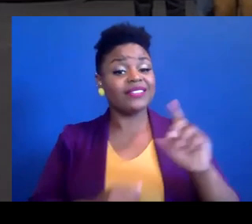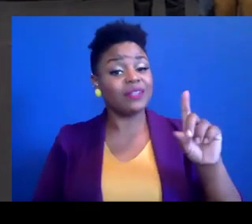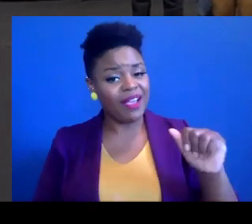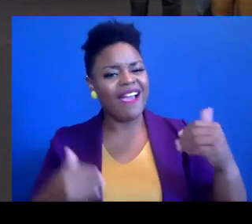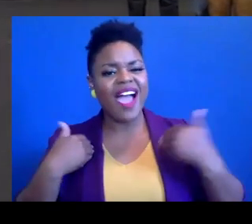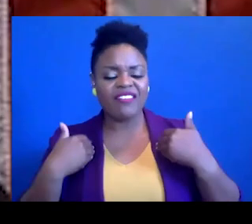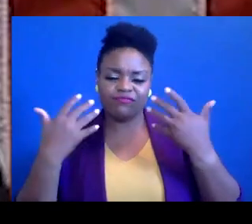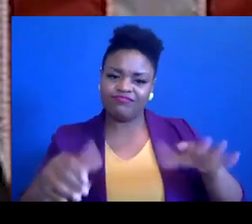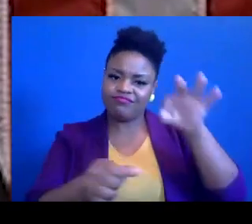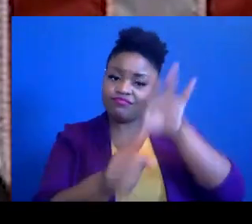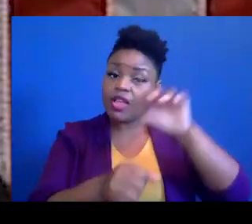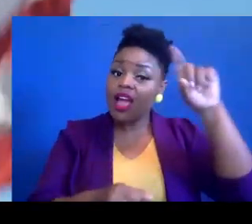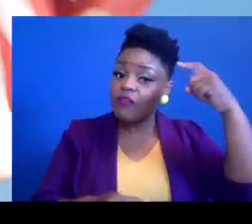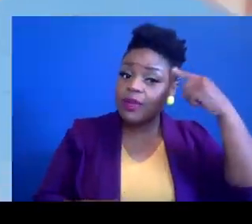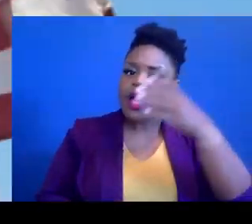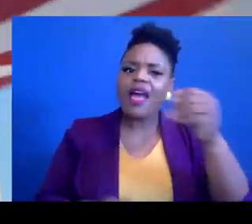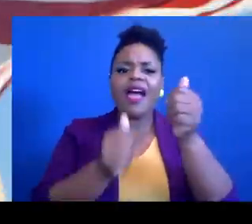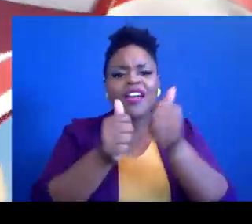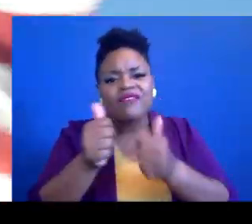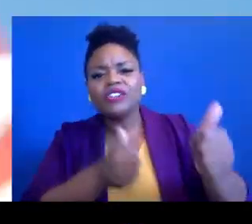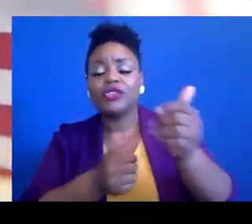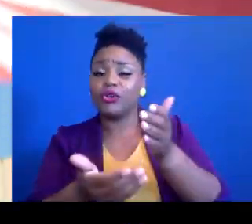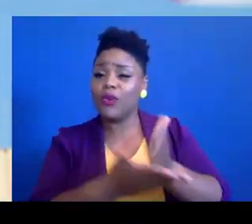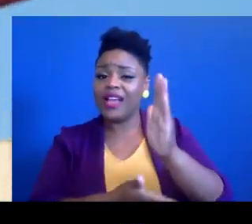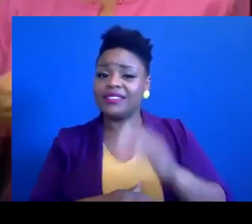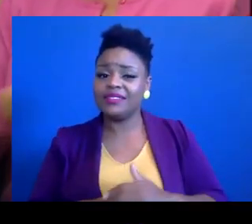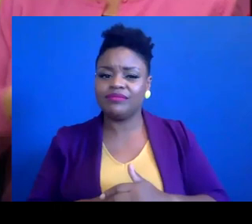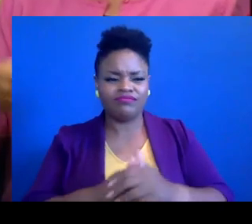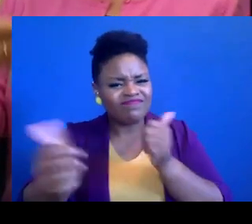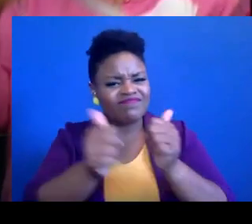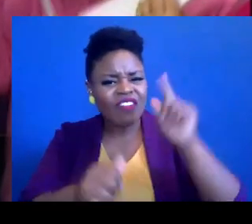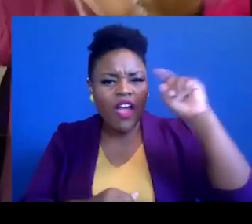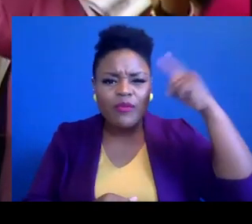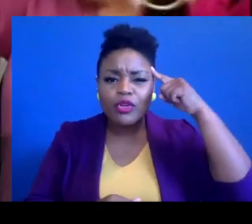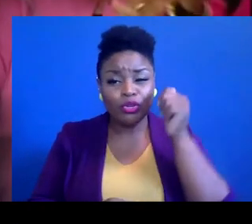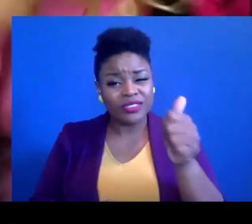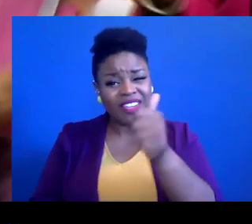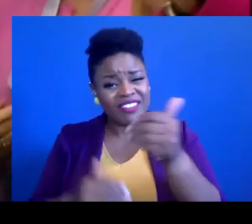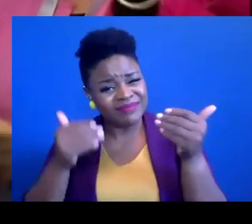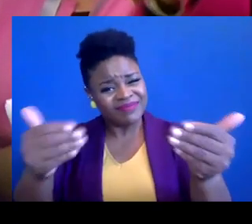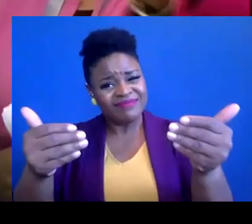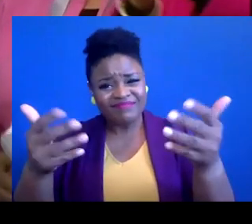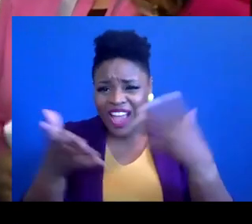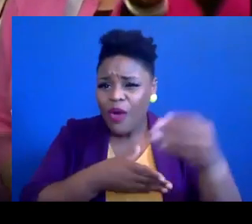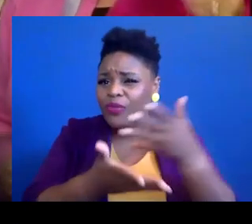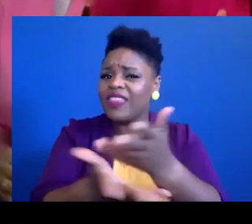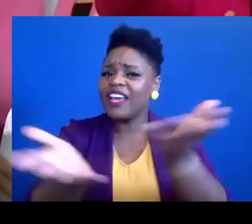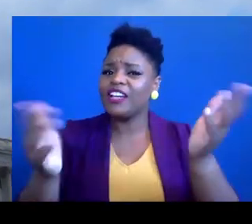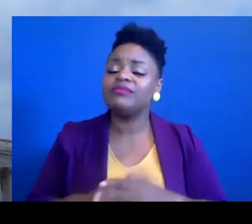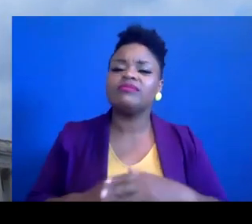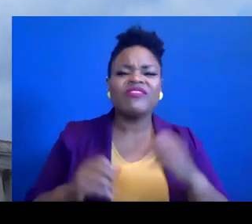have been elected to office and advanced their rights. run for office yourself, get out there and be those